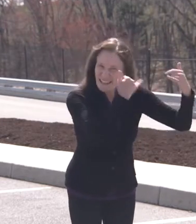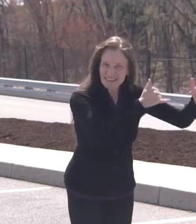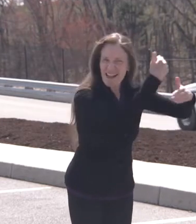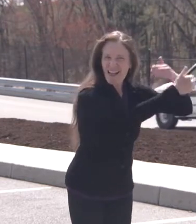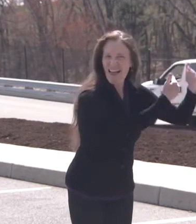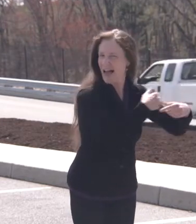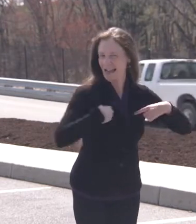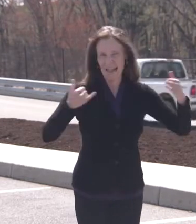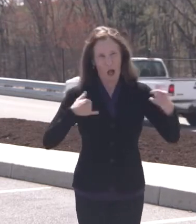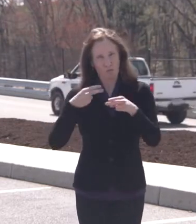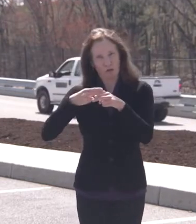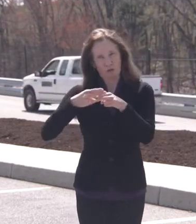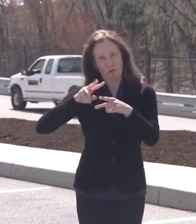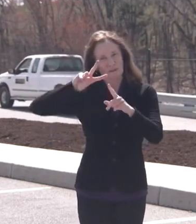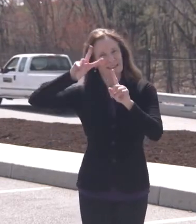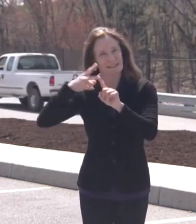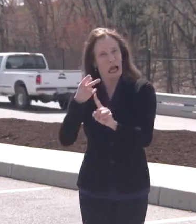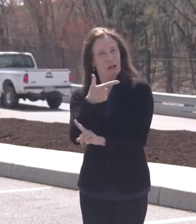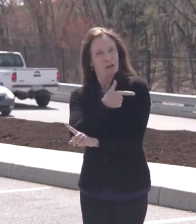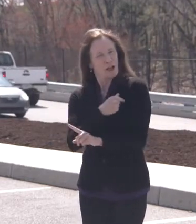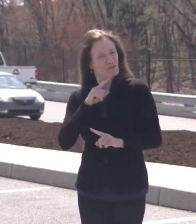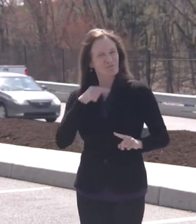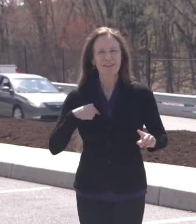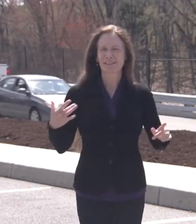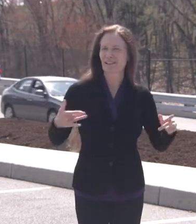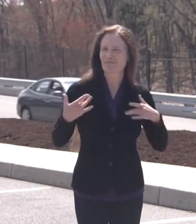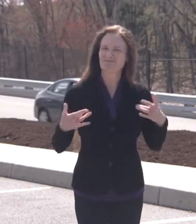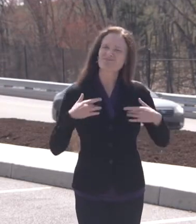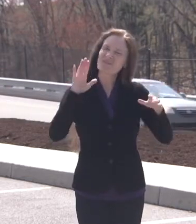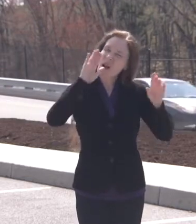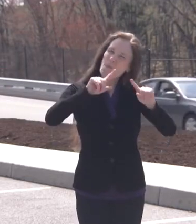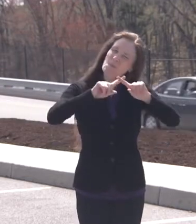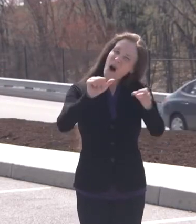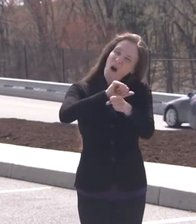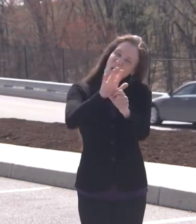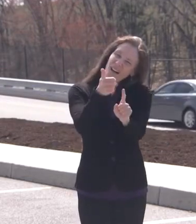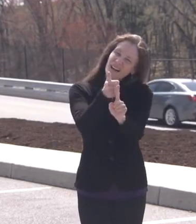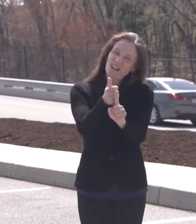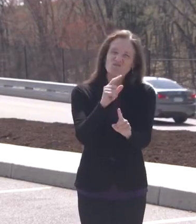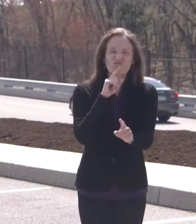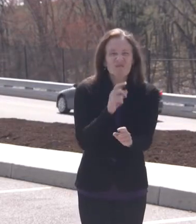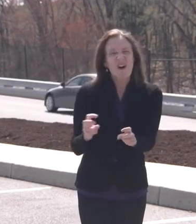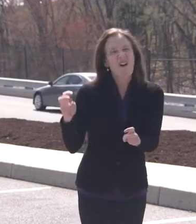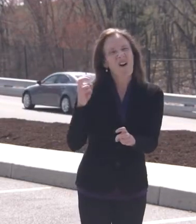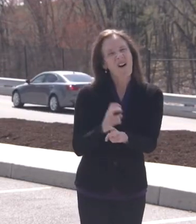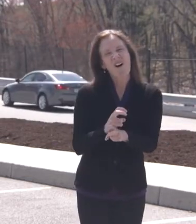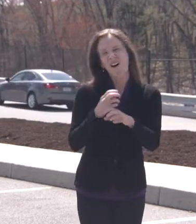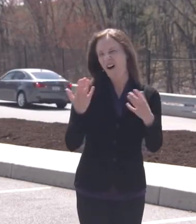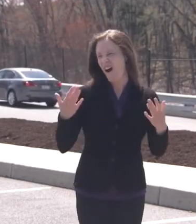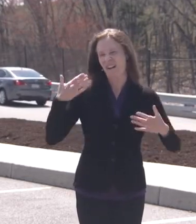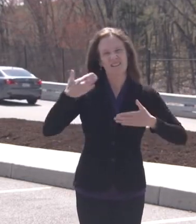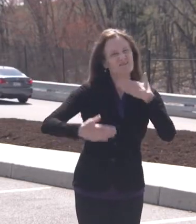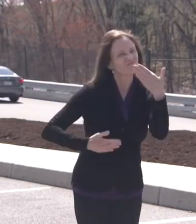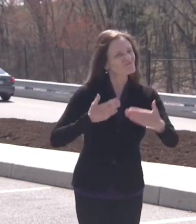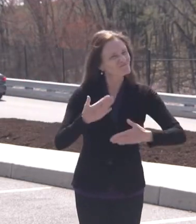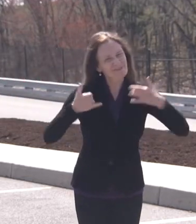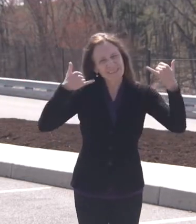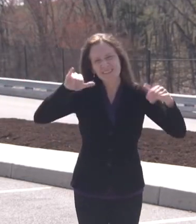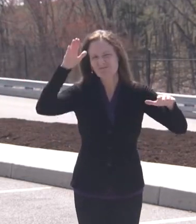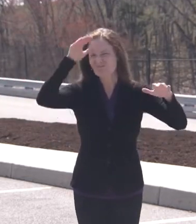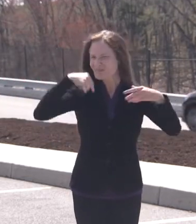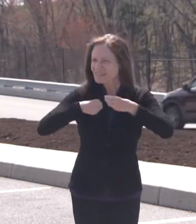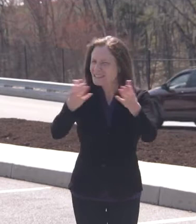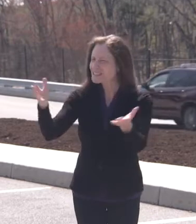we have worked hard to overcome the challenges facing us to improve our vaccine administration and get more shots into